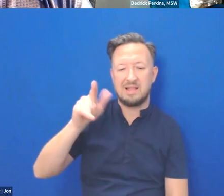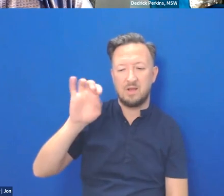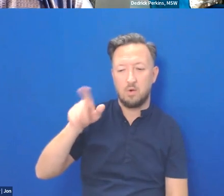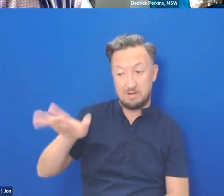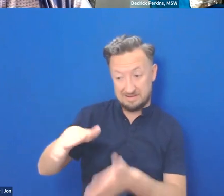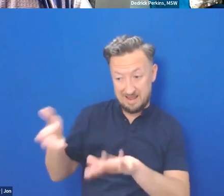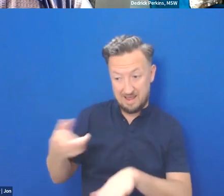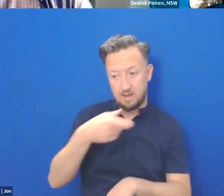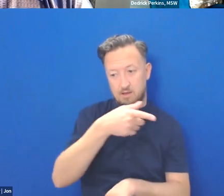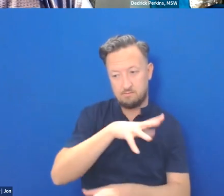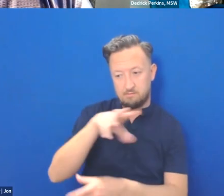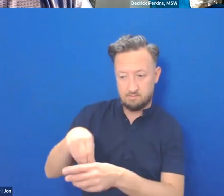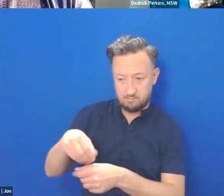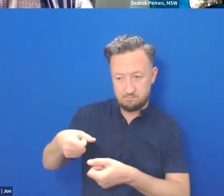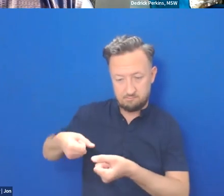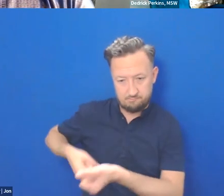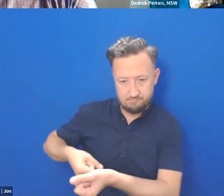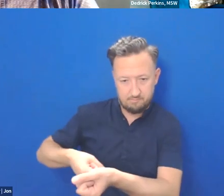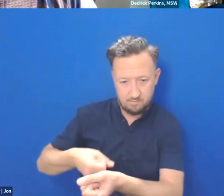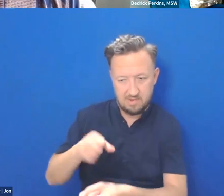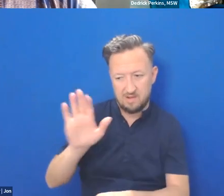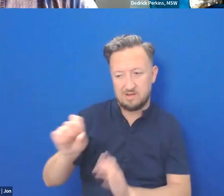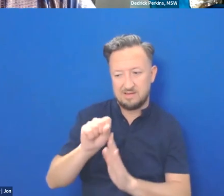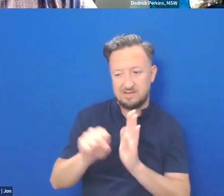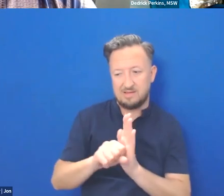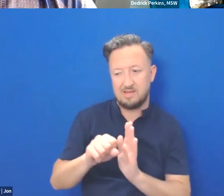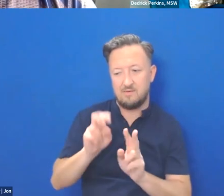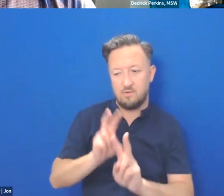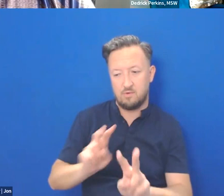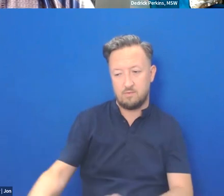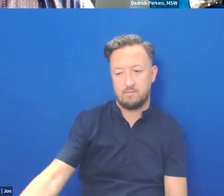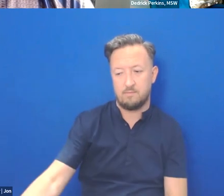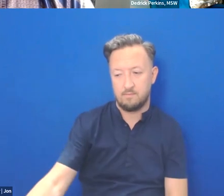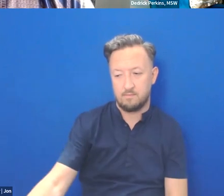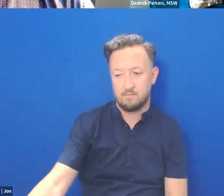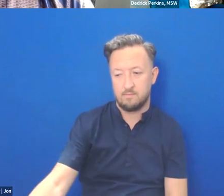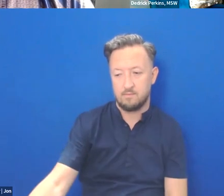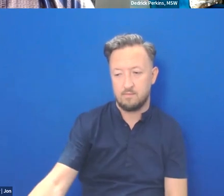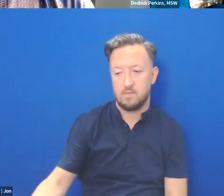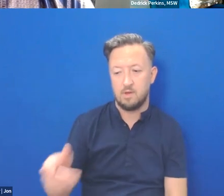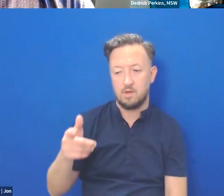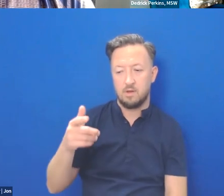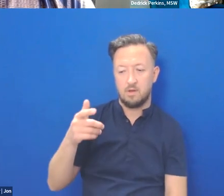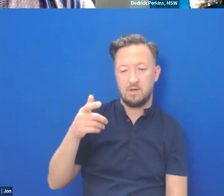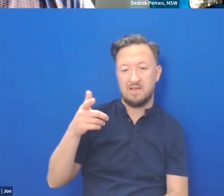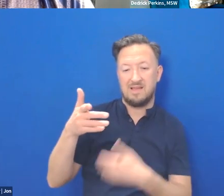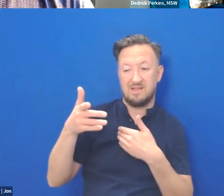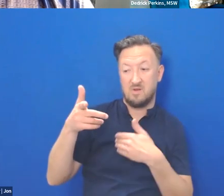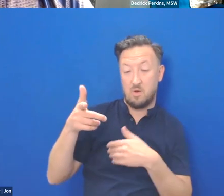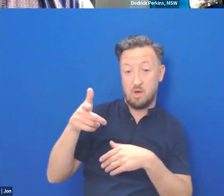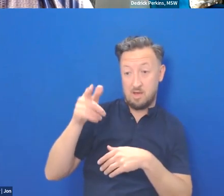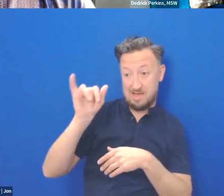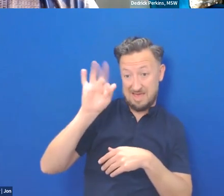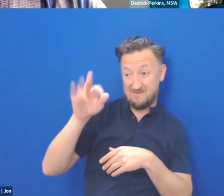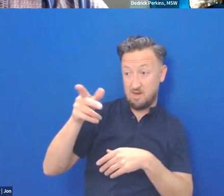in her state funeral. And to be close to the, to the monarch, the coffin, you had to